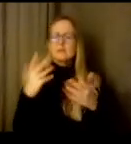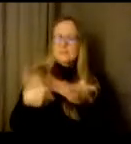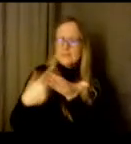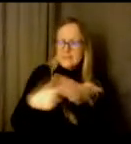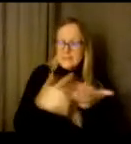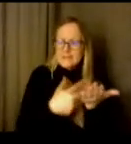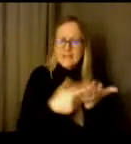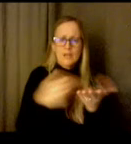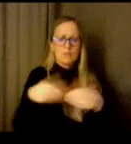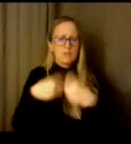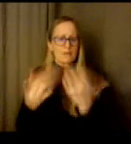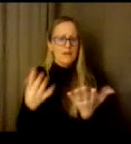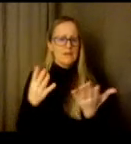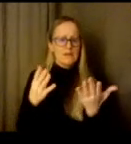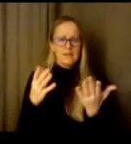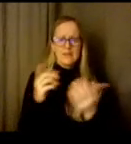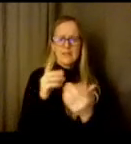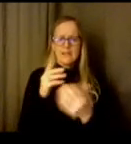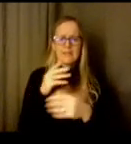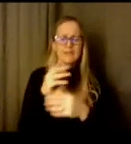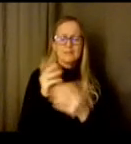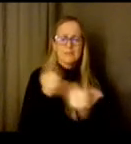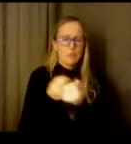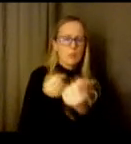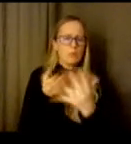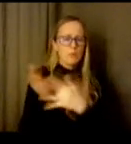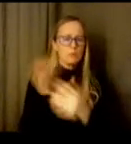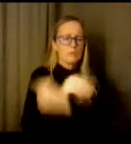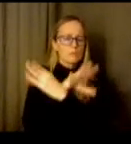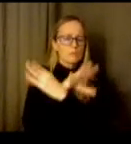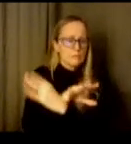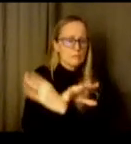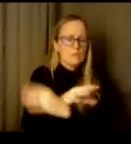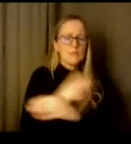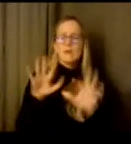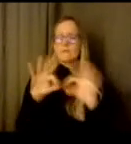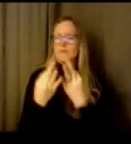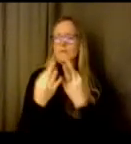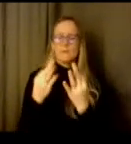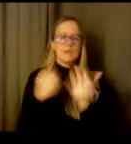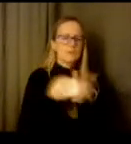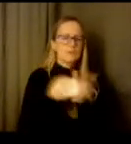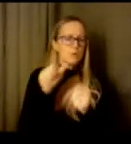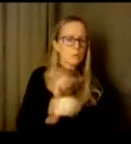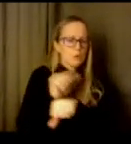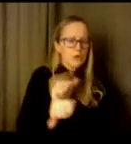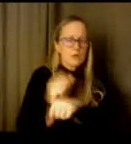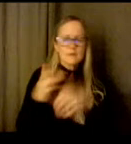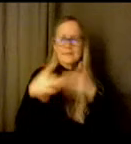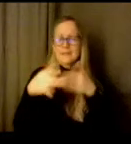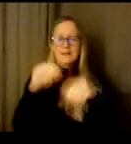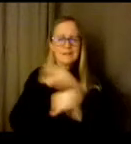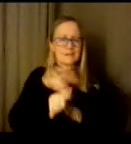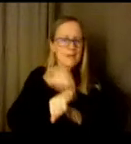support staff such as school nurses, social workers, family support workers, and guidance counselors to help update information of how they can provide